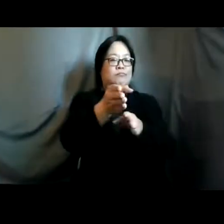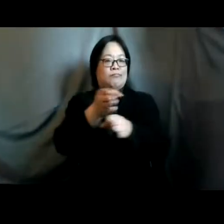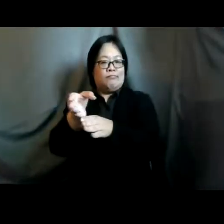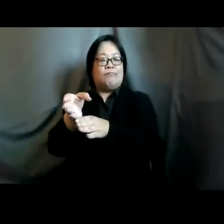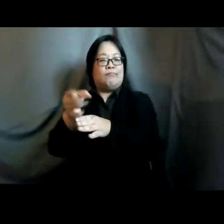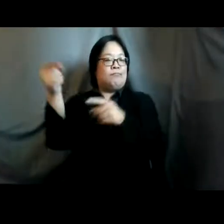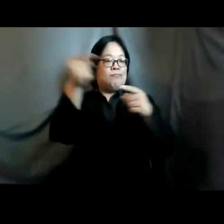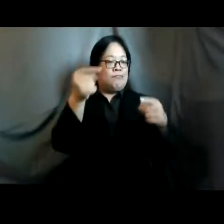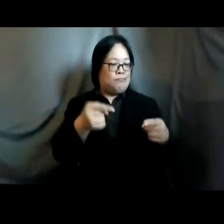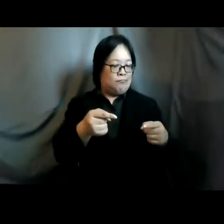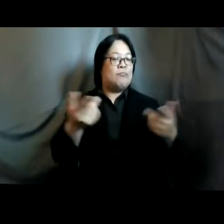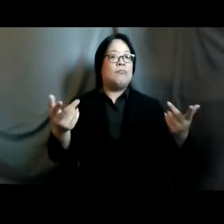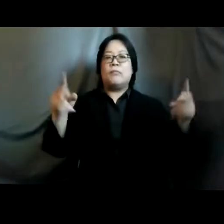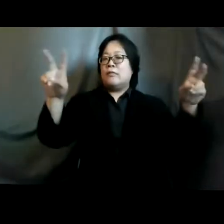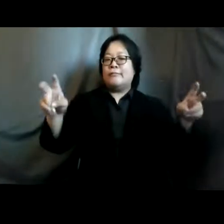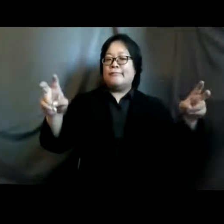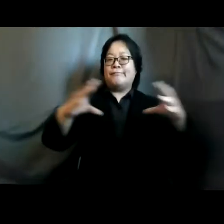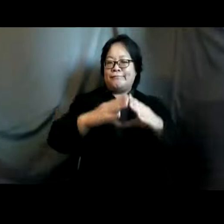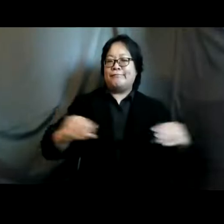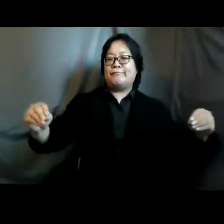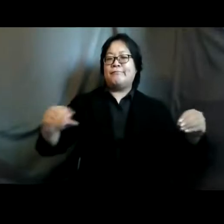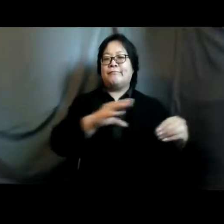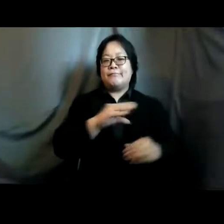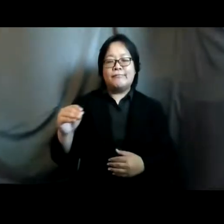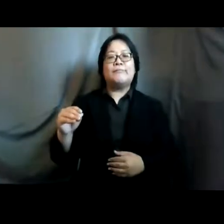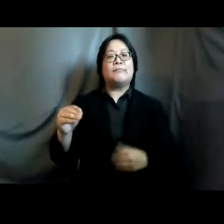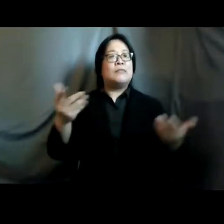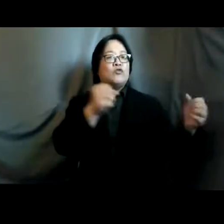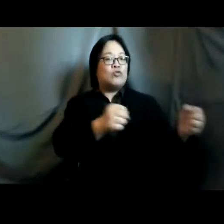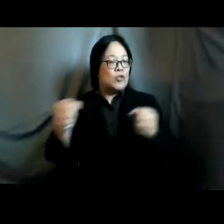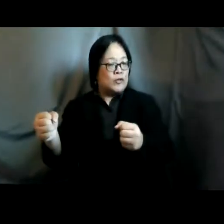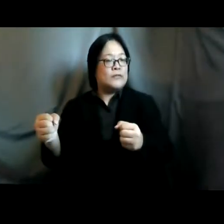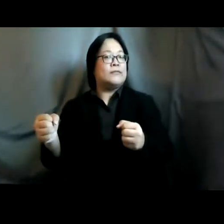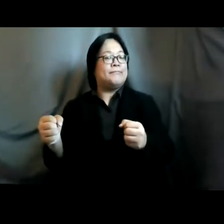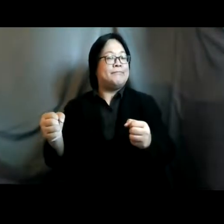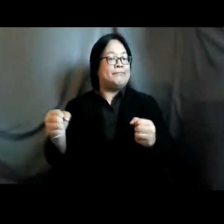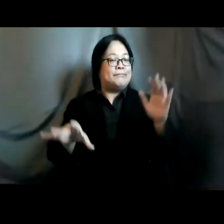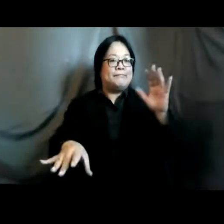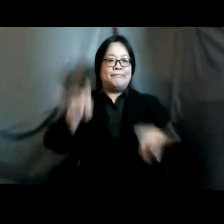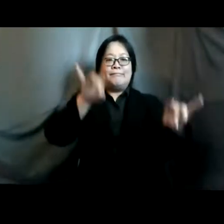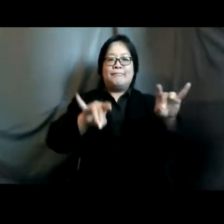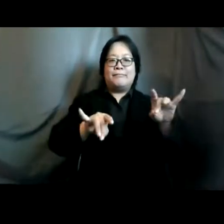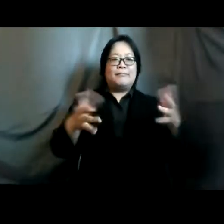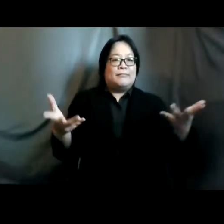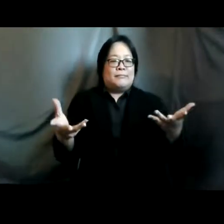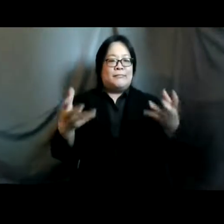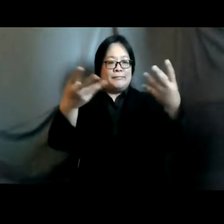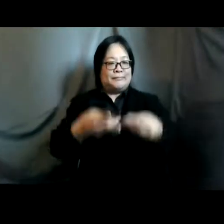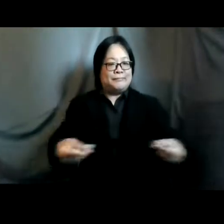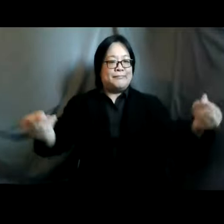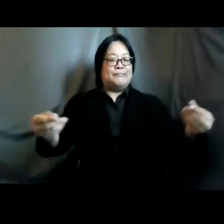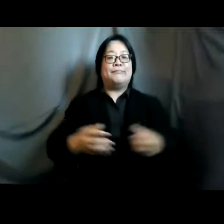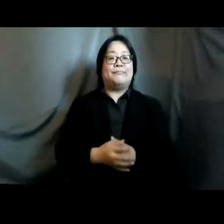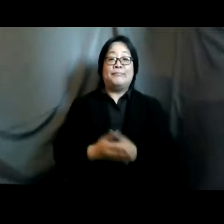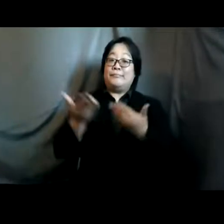that it seeks to address as well as of course the strategies and tactics identified to tackle them upala the